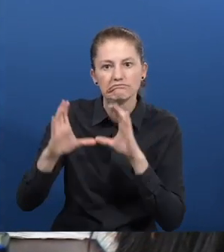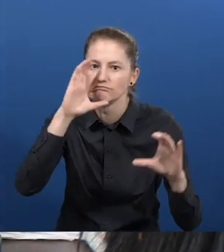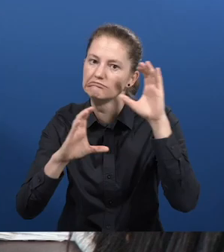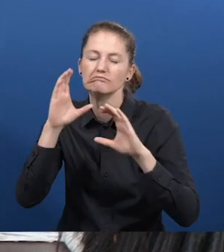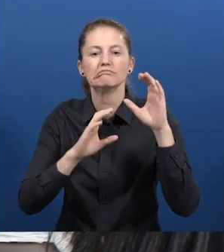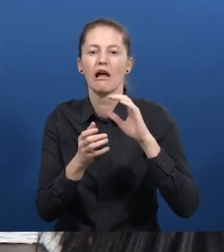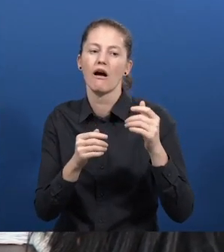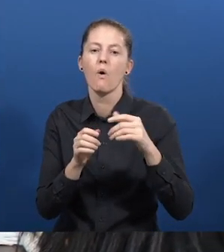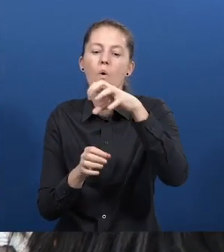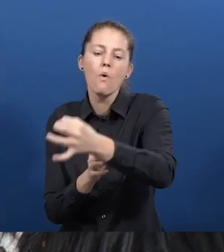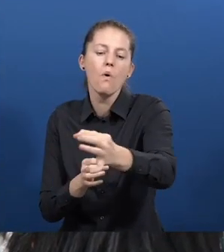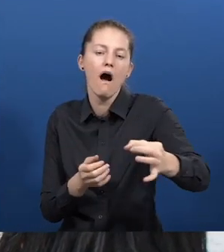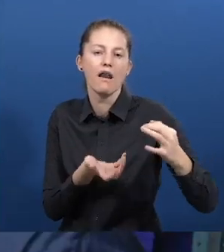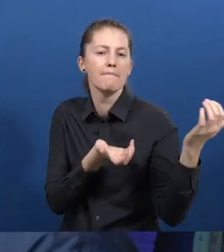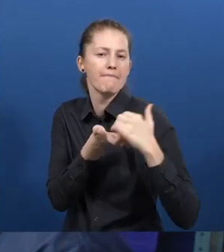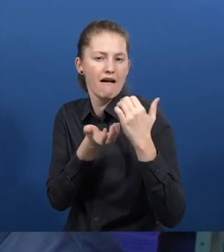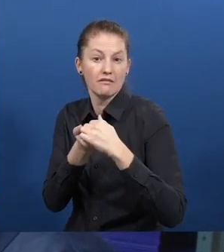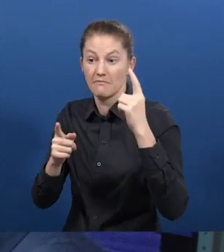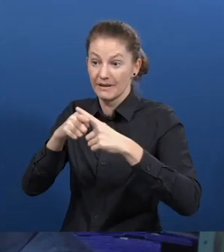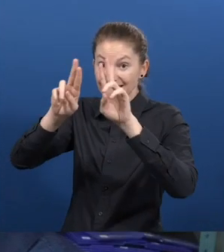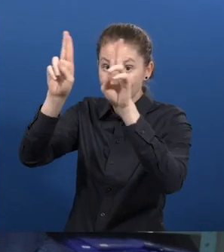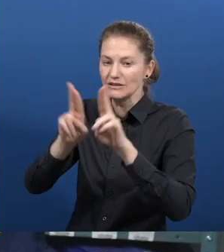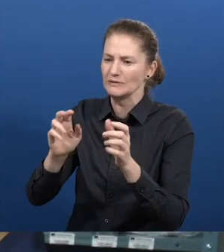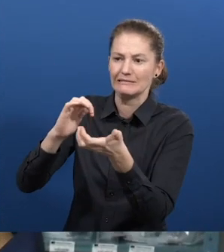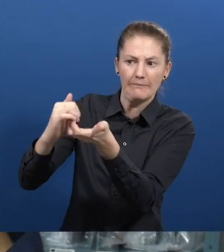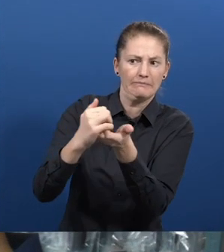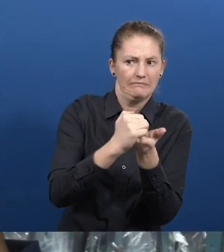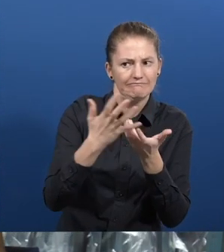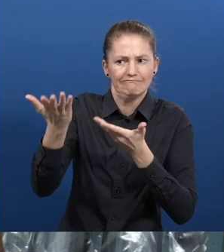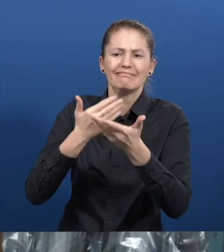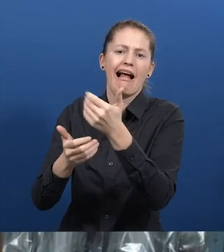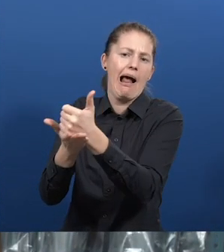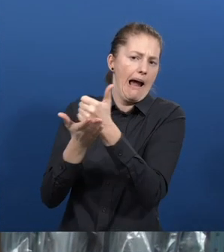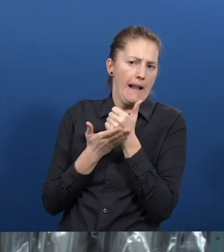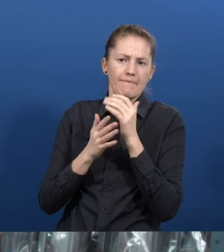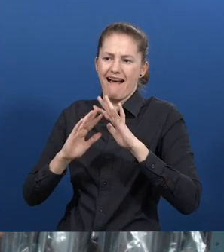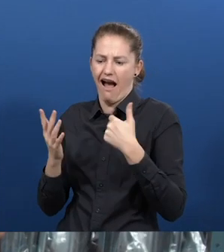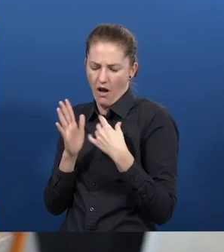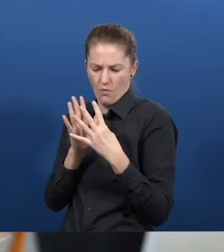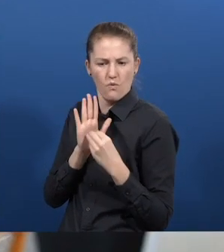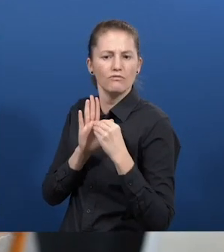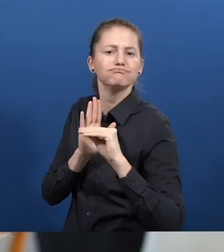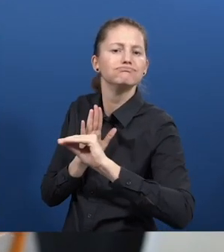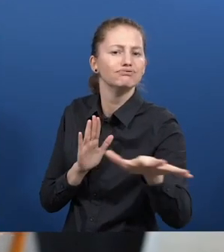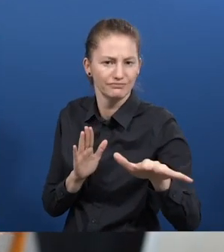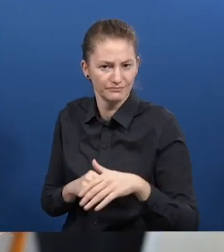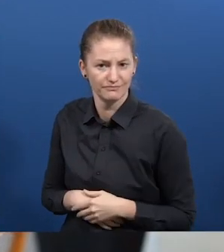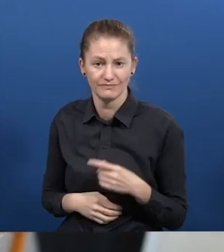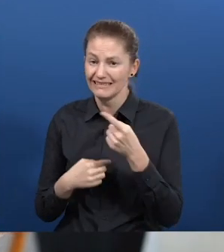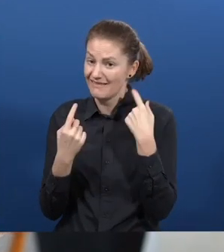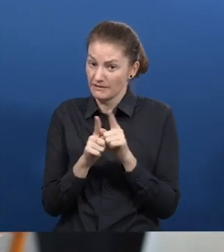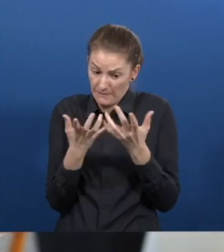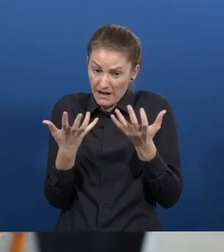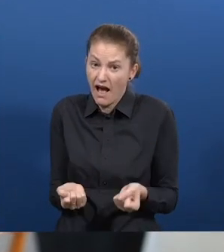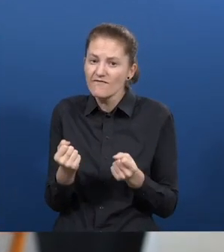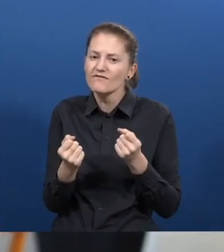leverage replication processes of this model. We also have a virtual school specialized on labor inclusion and with